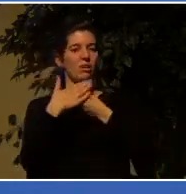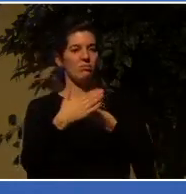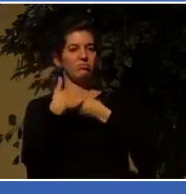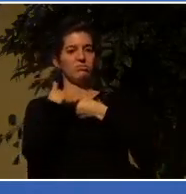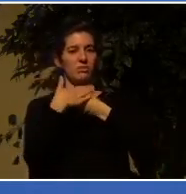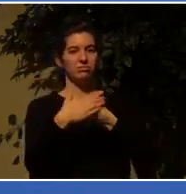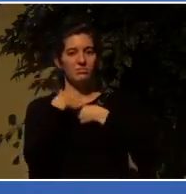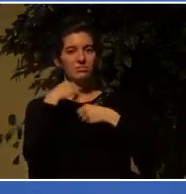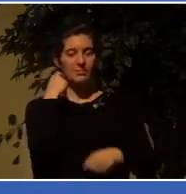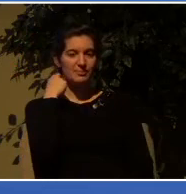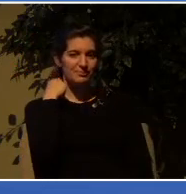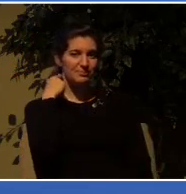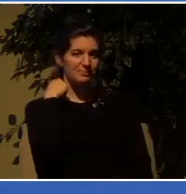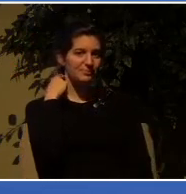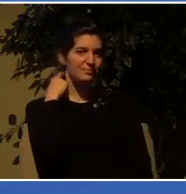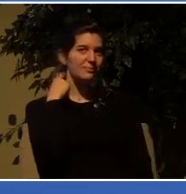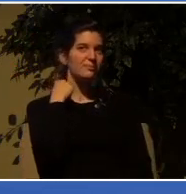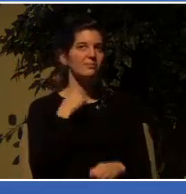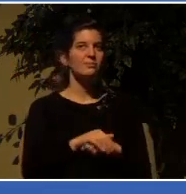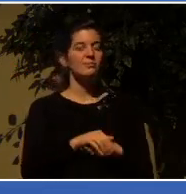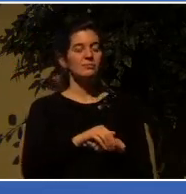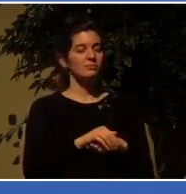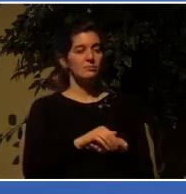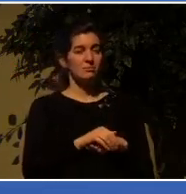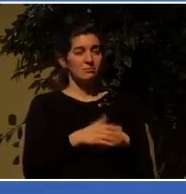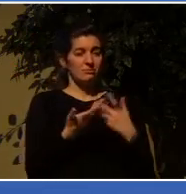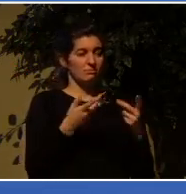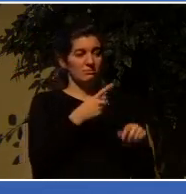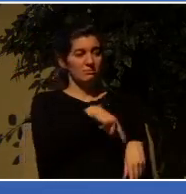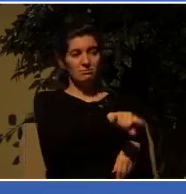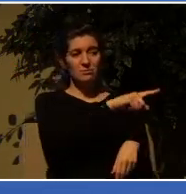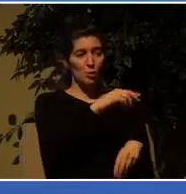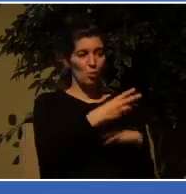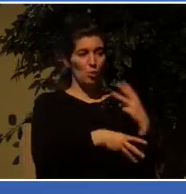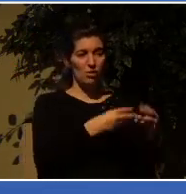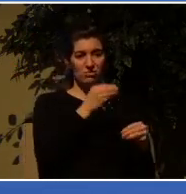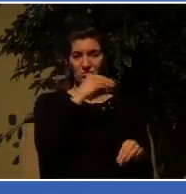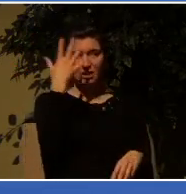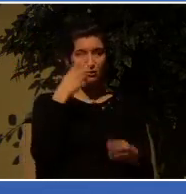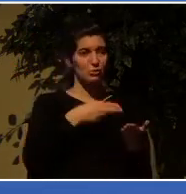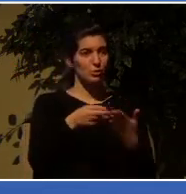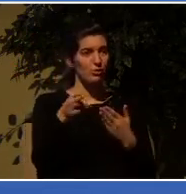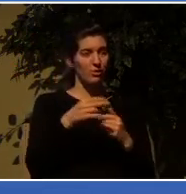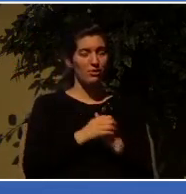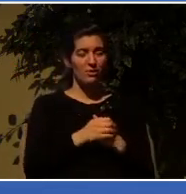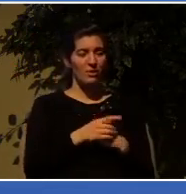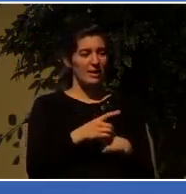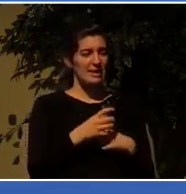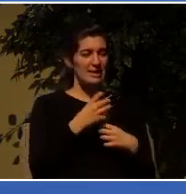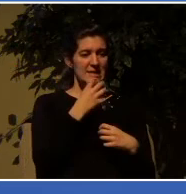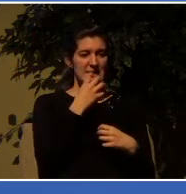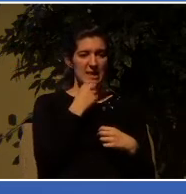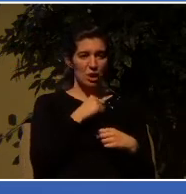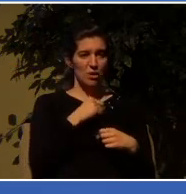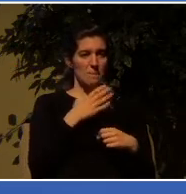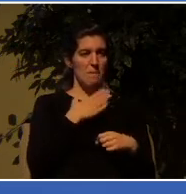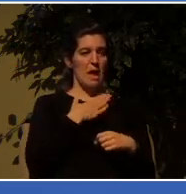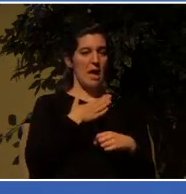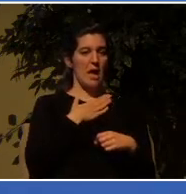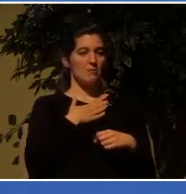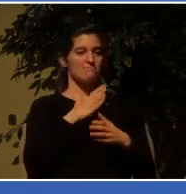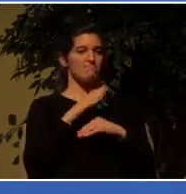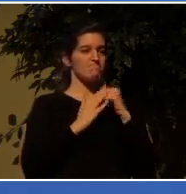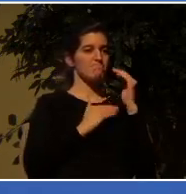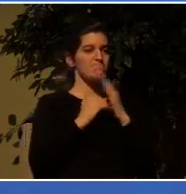It's all about you're a burr under my saddle. And because your values